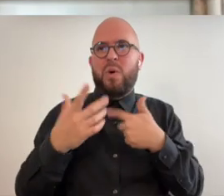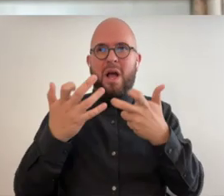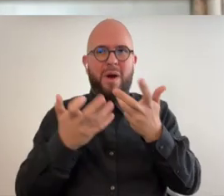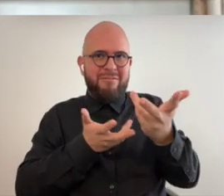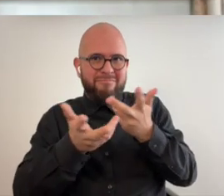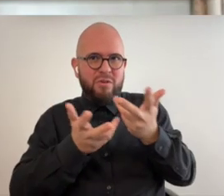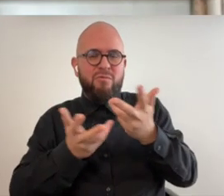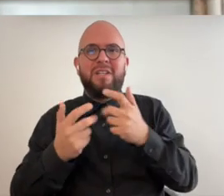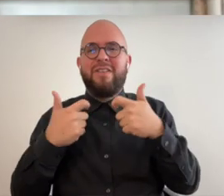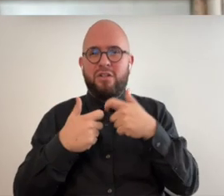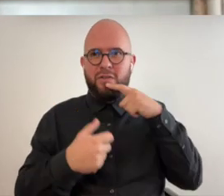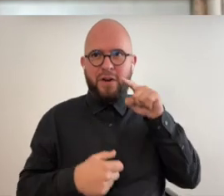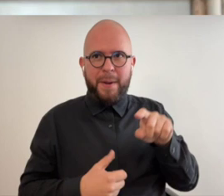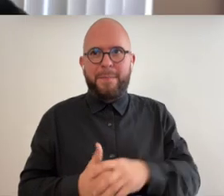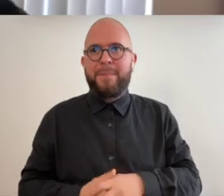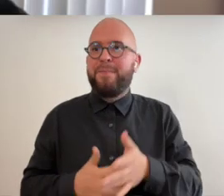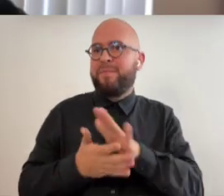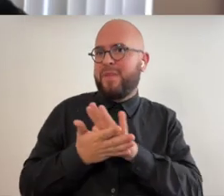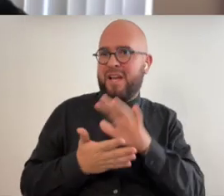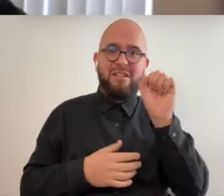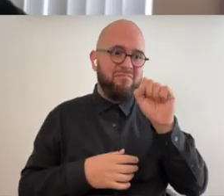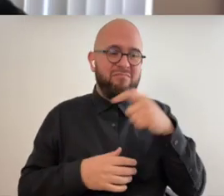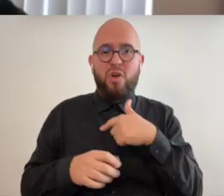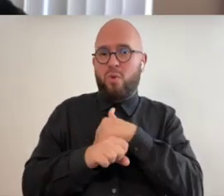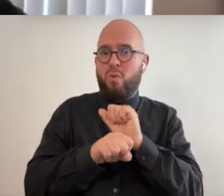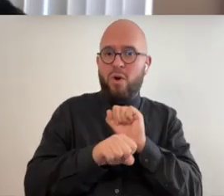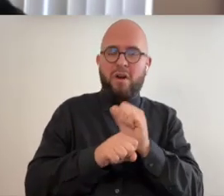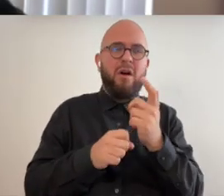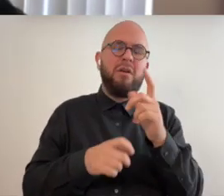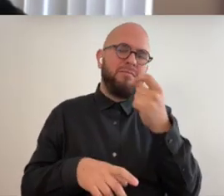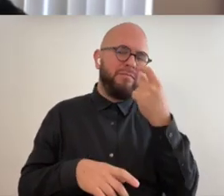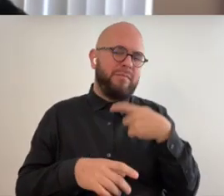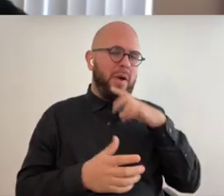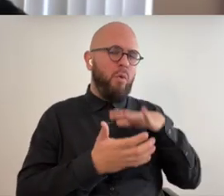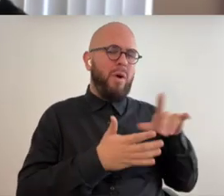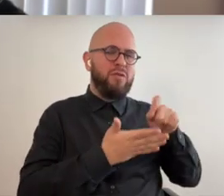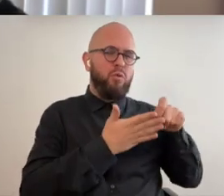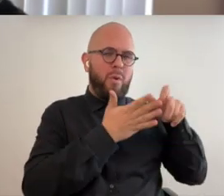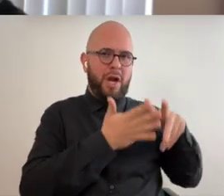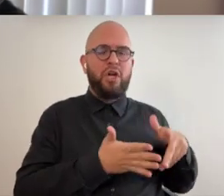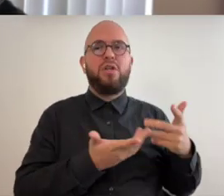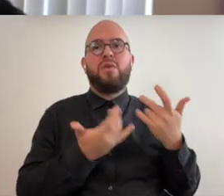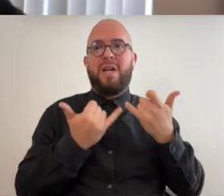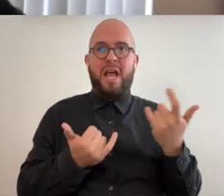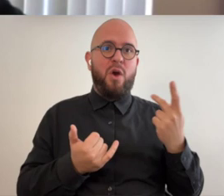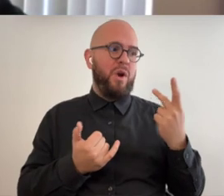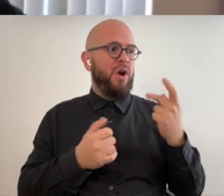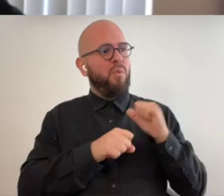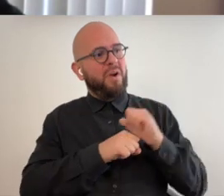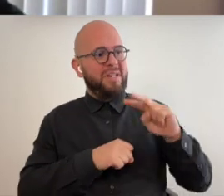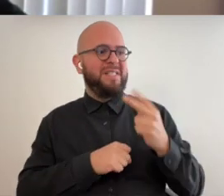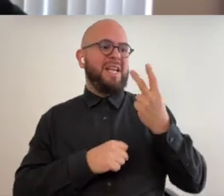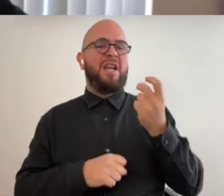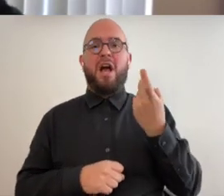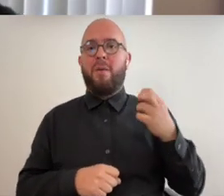all right we're working we're working on my wife is a writer so we're we're working on our second opera together so